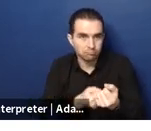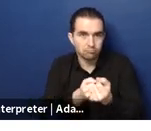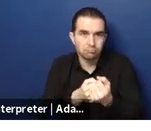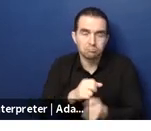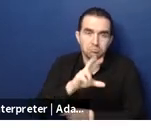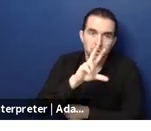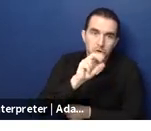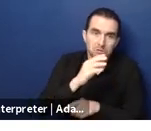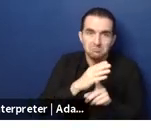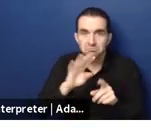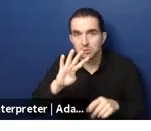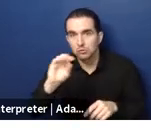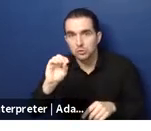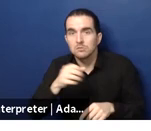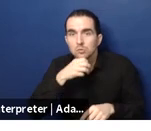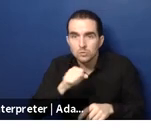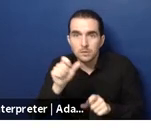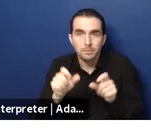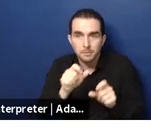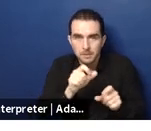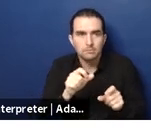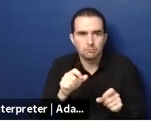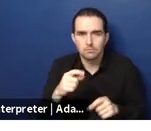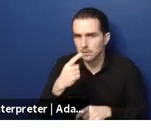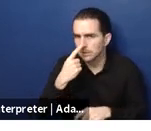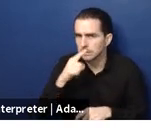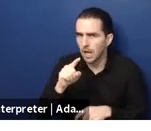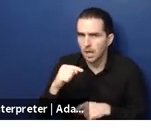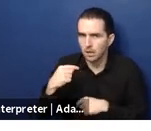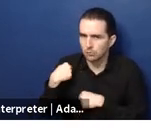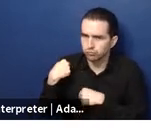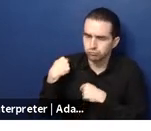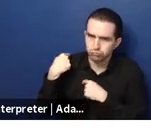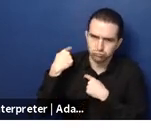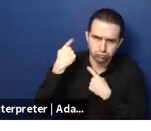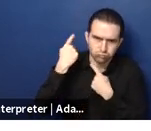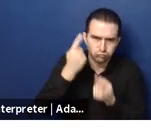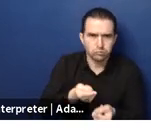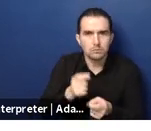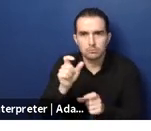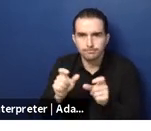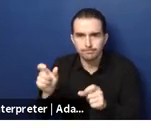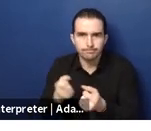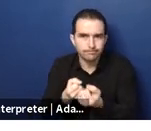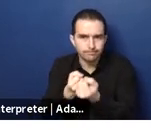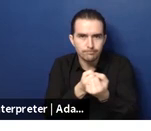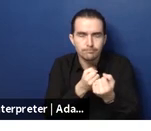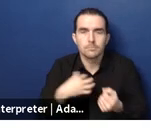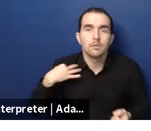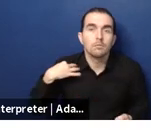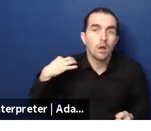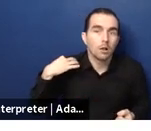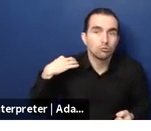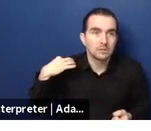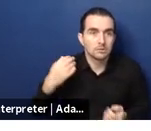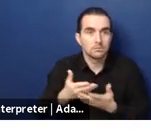area that's been so very fiercely debated in thailand is whether these caregivers um should be paid or it should be voluntary it's a little bit